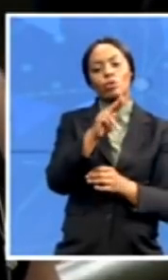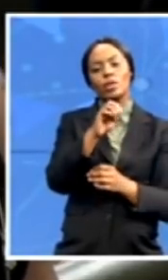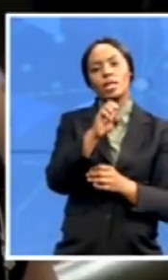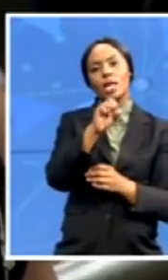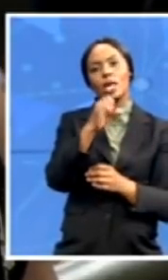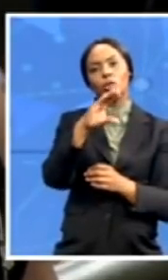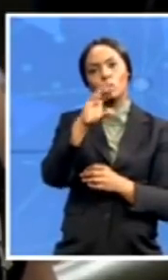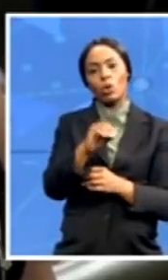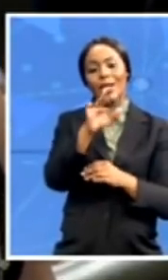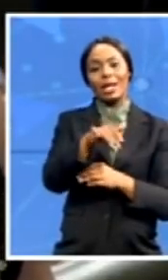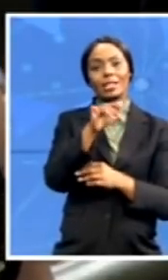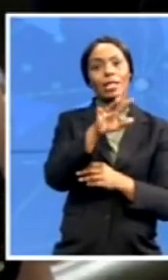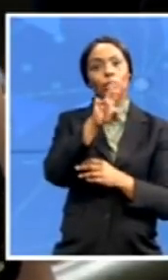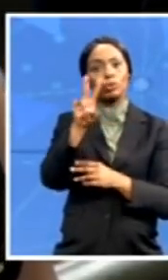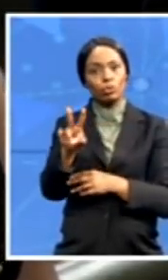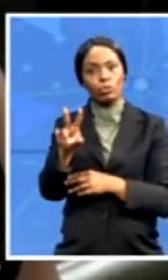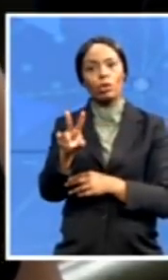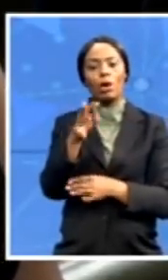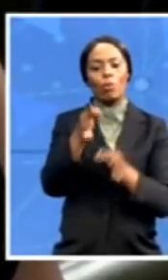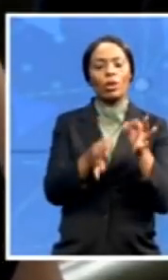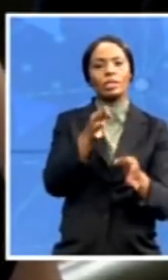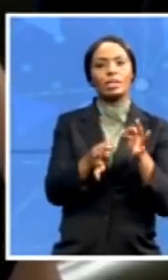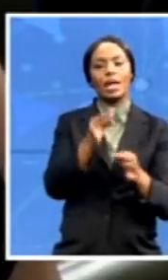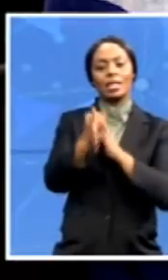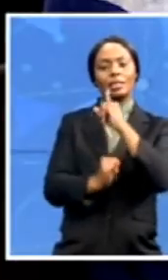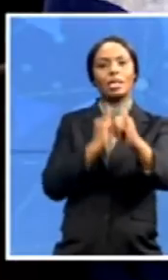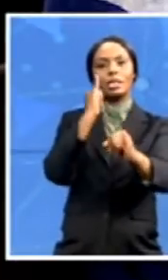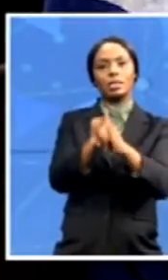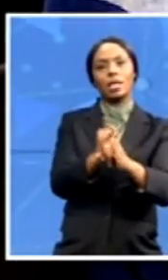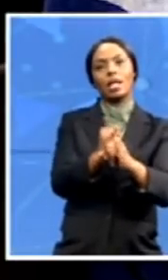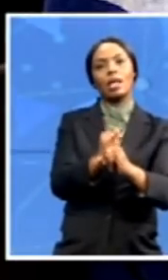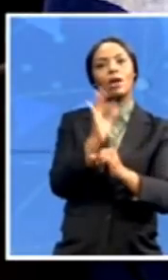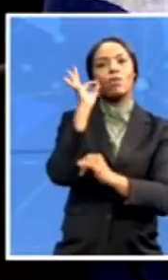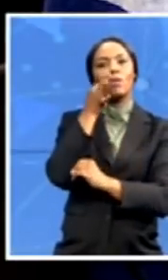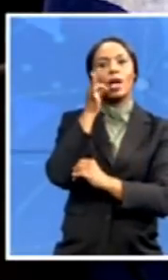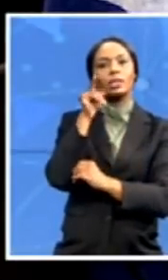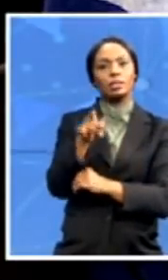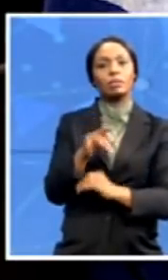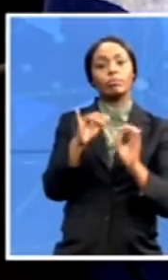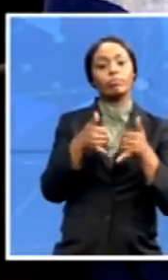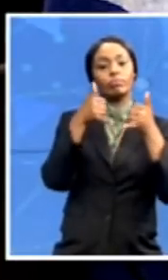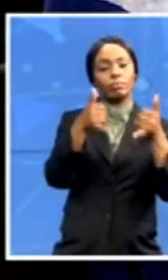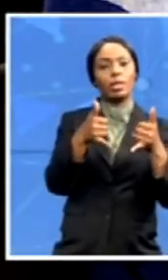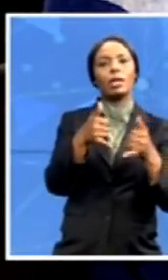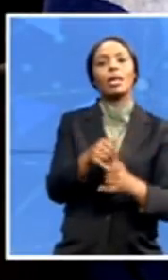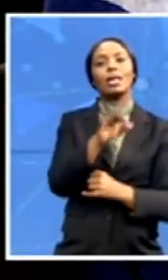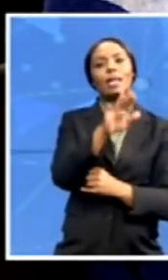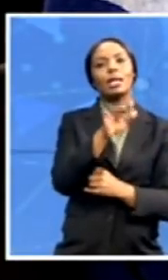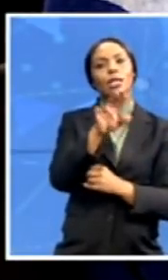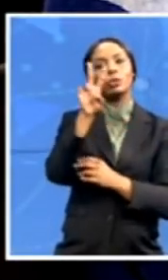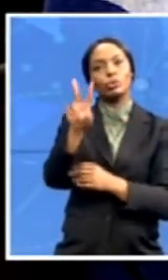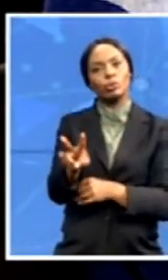Politicole Internationale, France. Nineteen ninety-two, Prince of Austorius Prize,